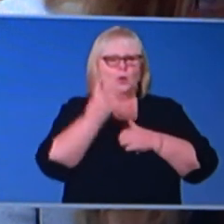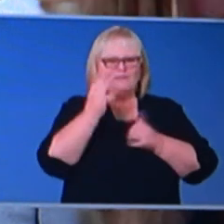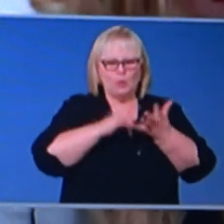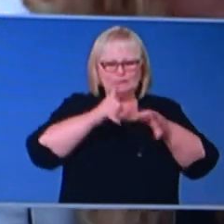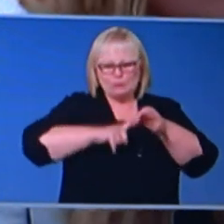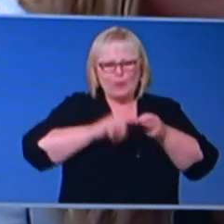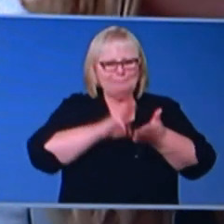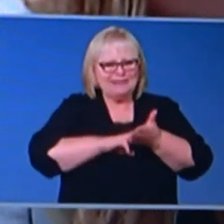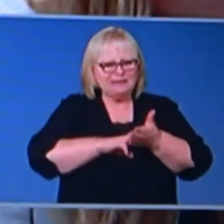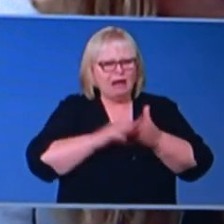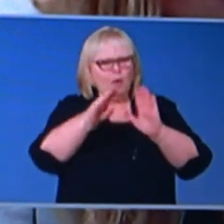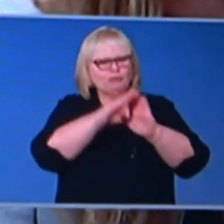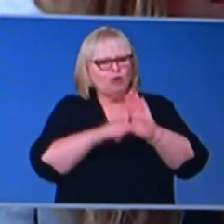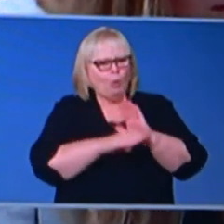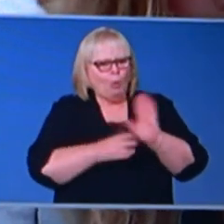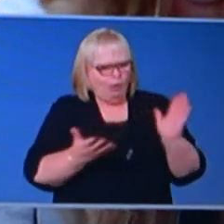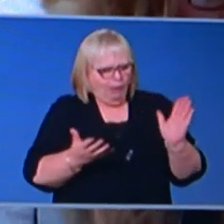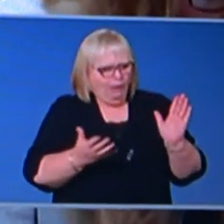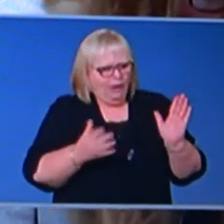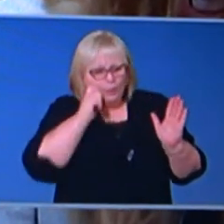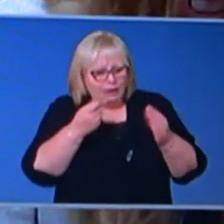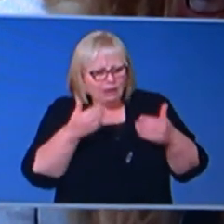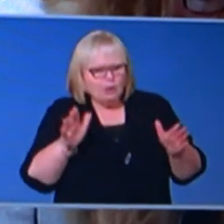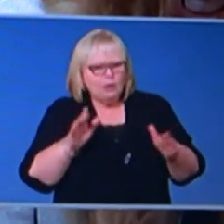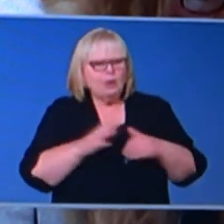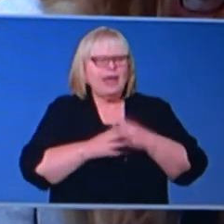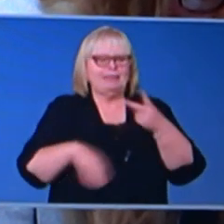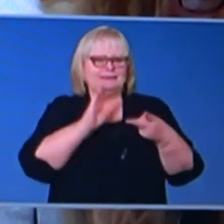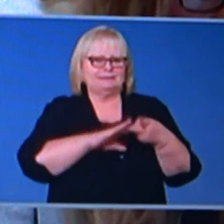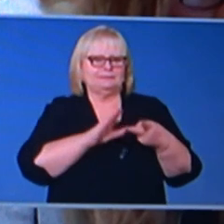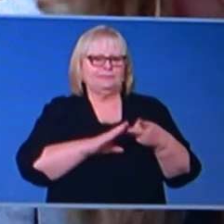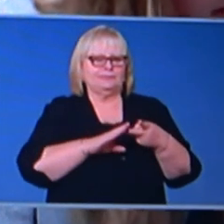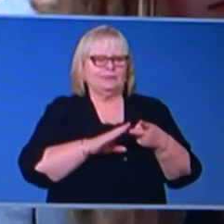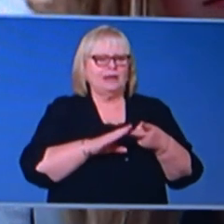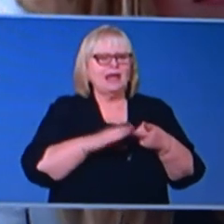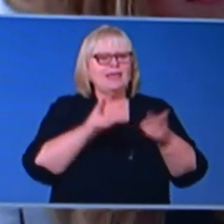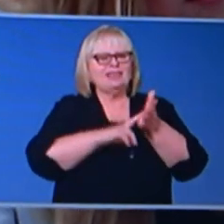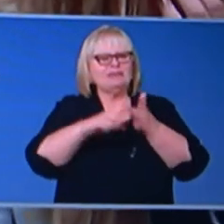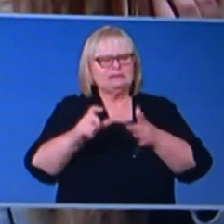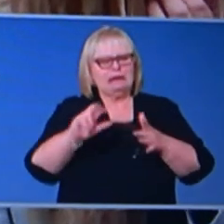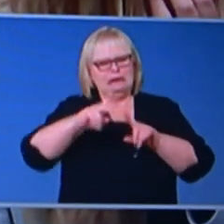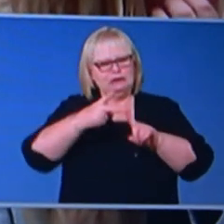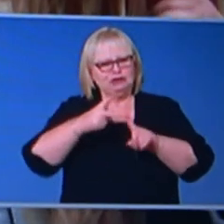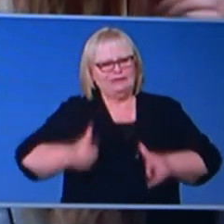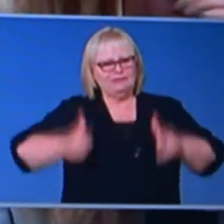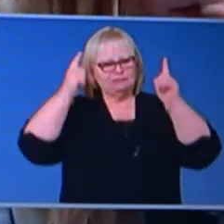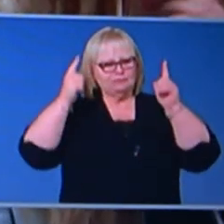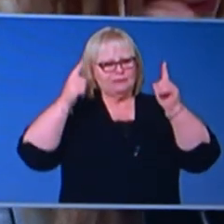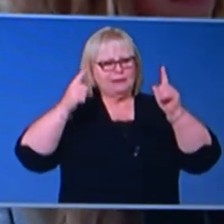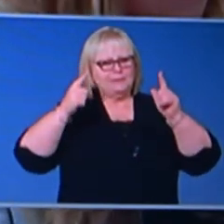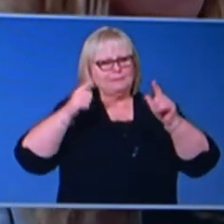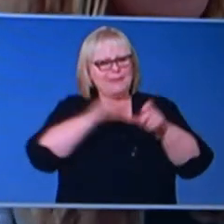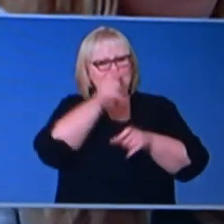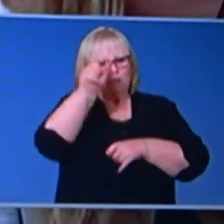rule? Um, and also for Professor Murphy, what's your reaction to the Victorian deputy chief medical officer who